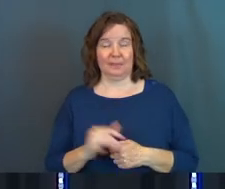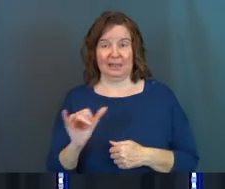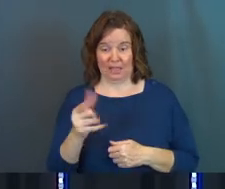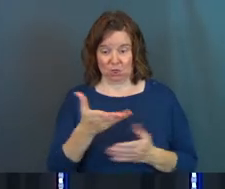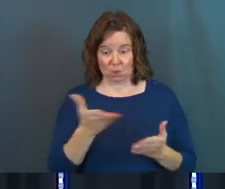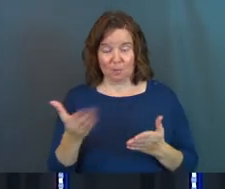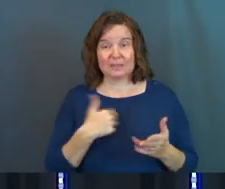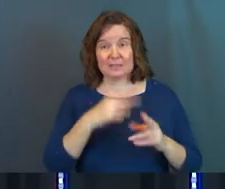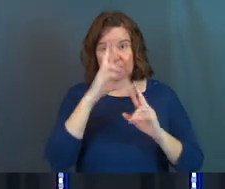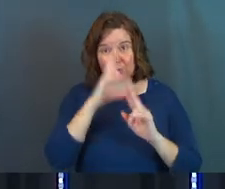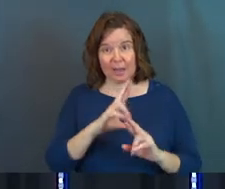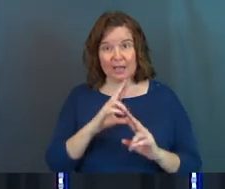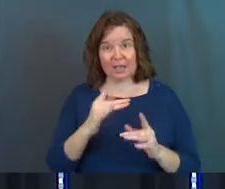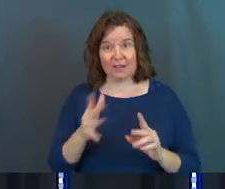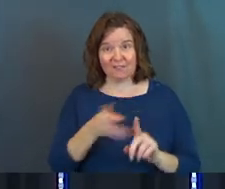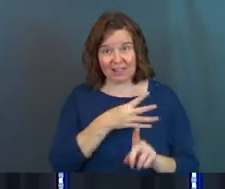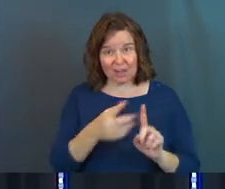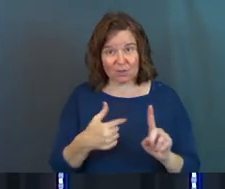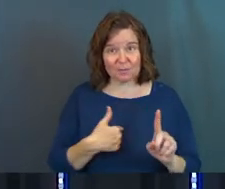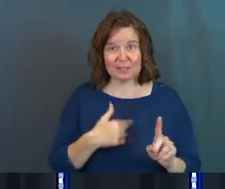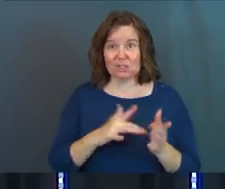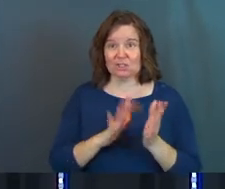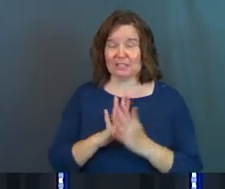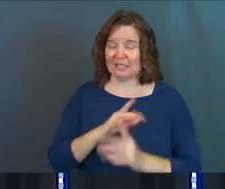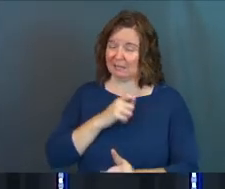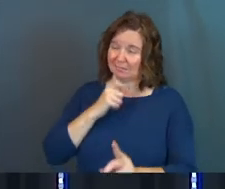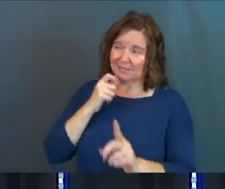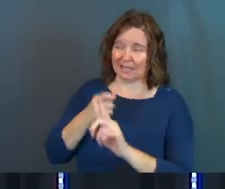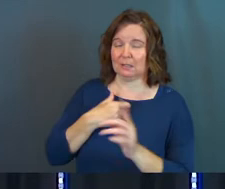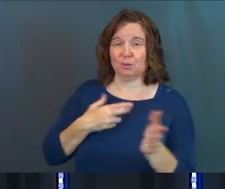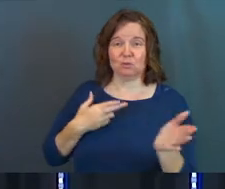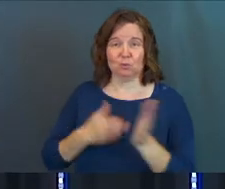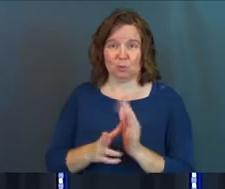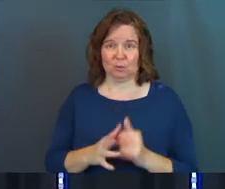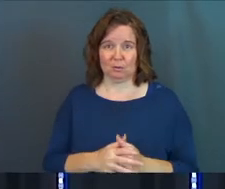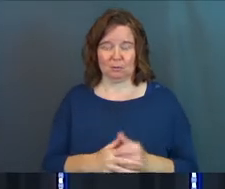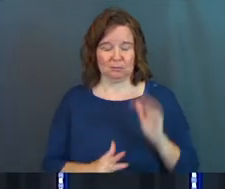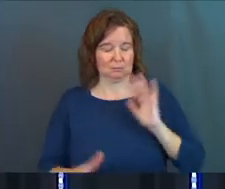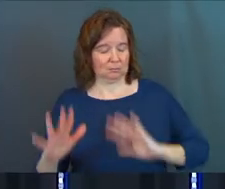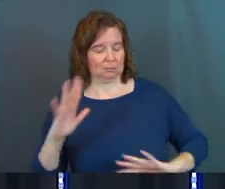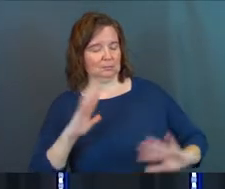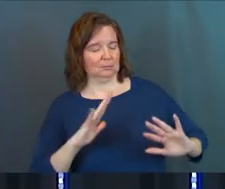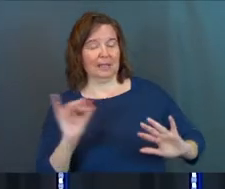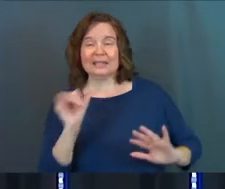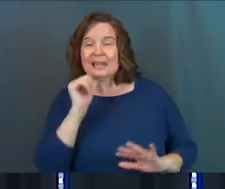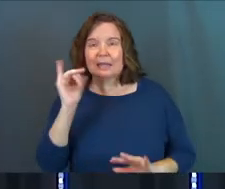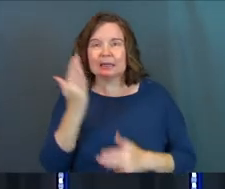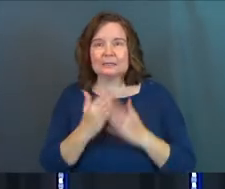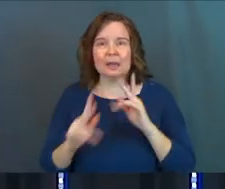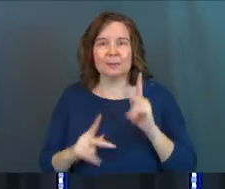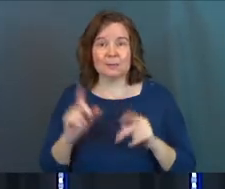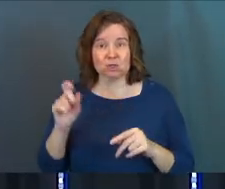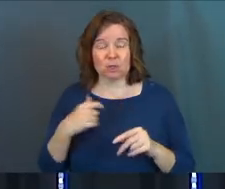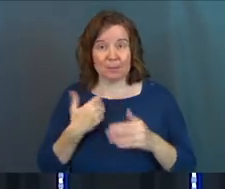Like, you bring some respect and some flattery to me? Jesus hits him with truth. And it's not like some people ought to be born again,